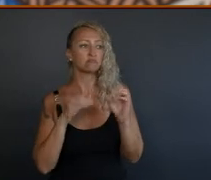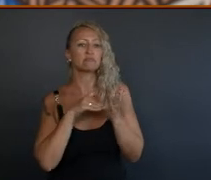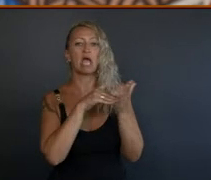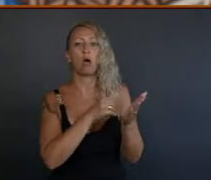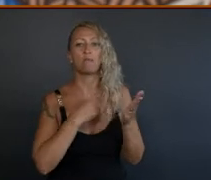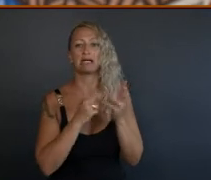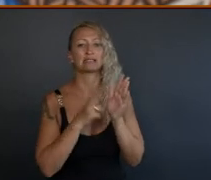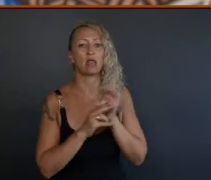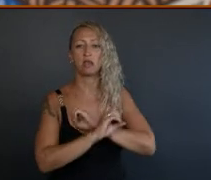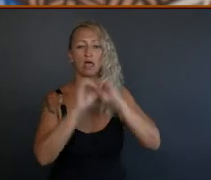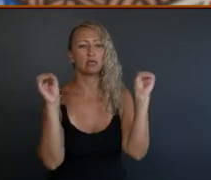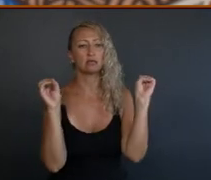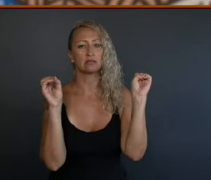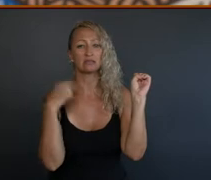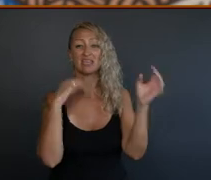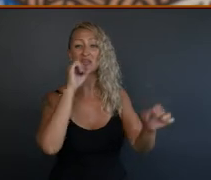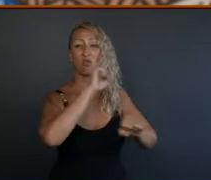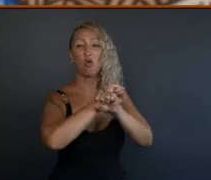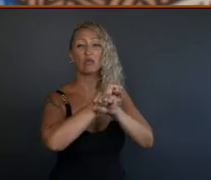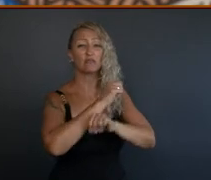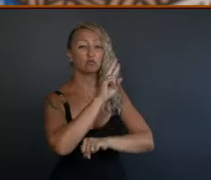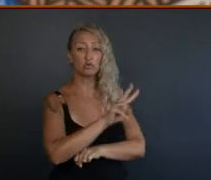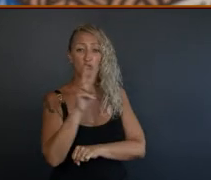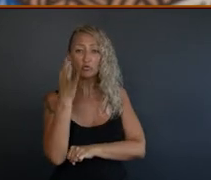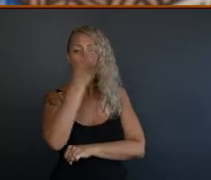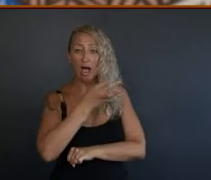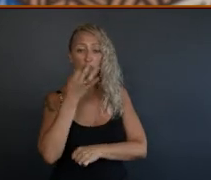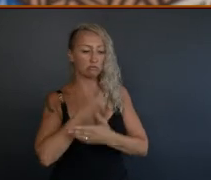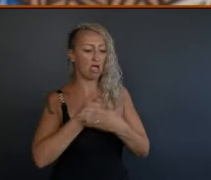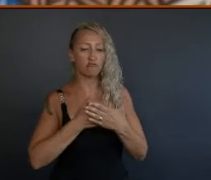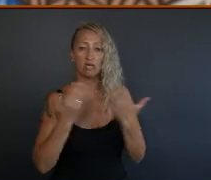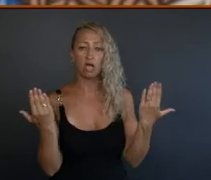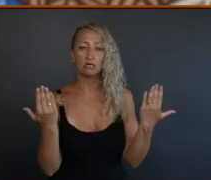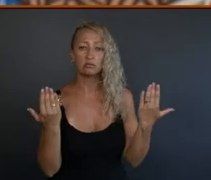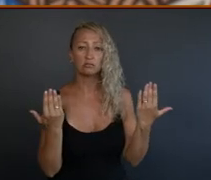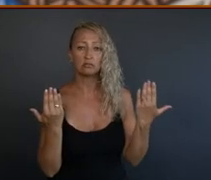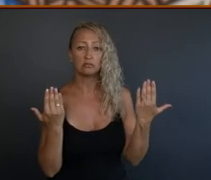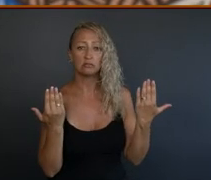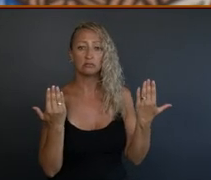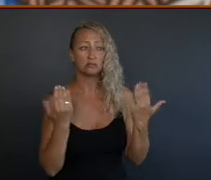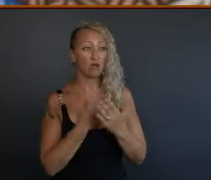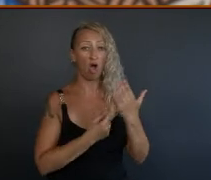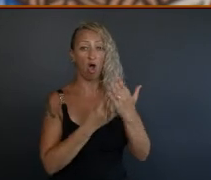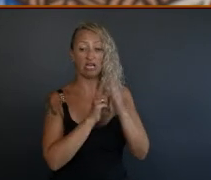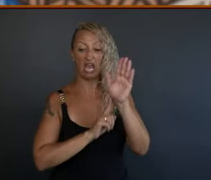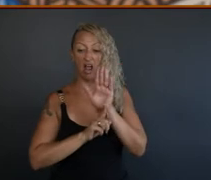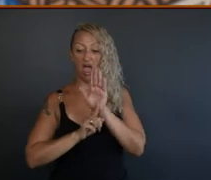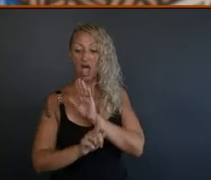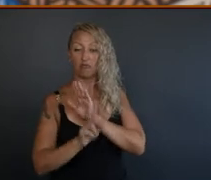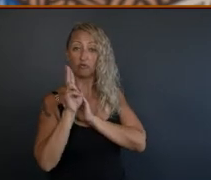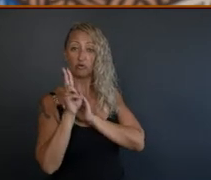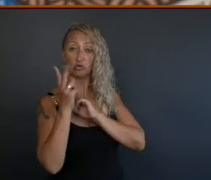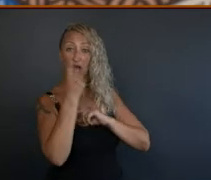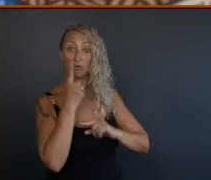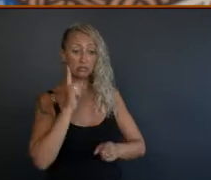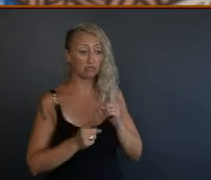And he was locked in the cell for 22 hours a day. And only two hours out, or not even that, one